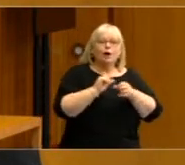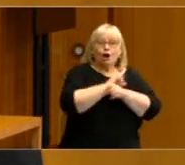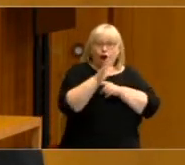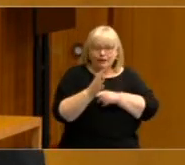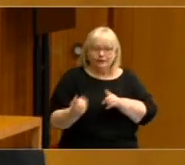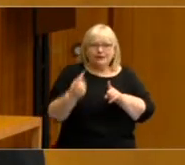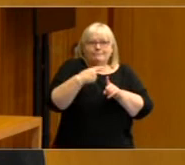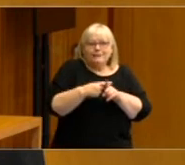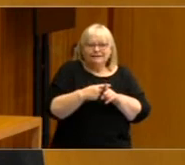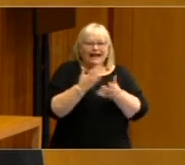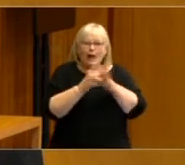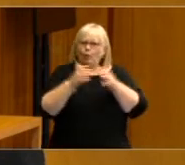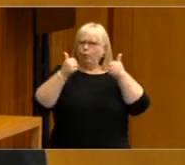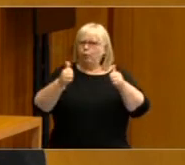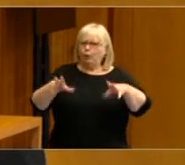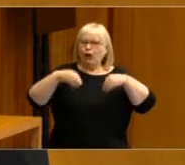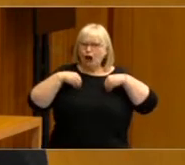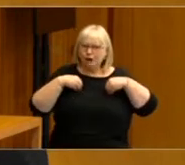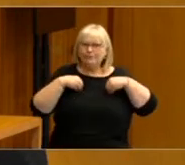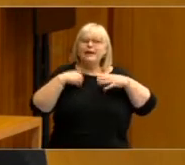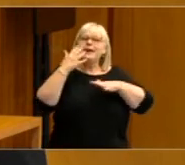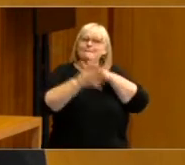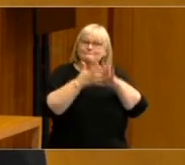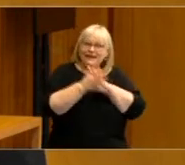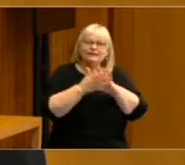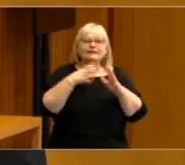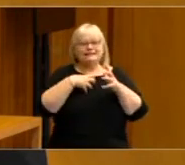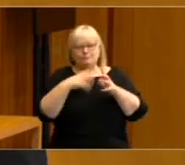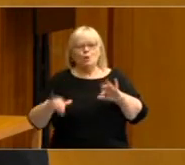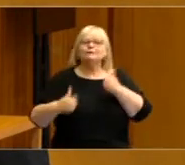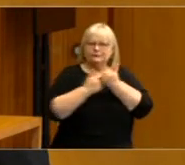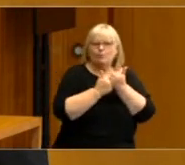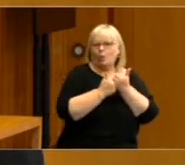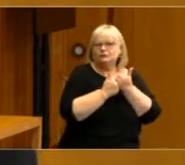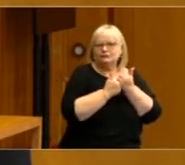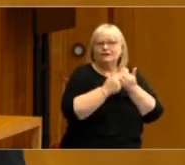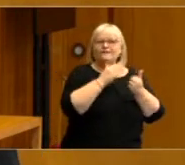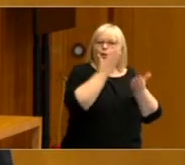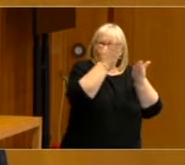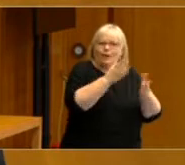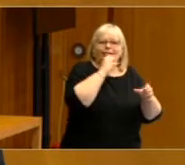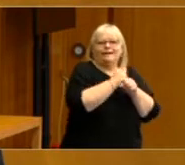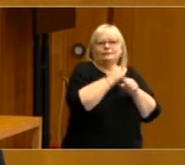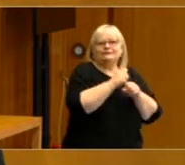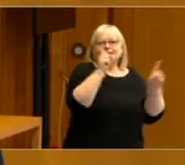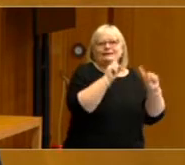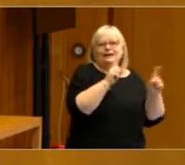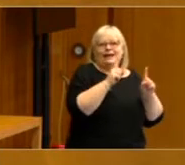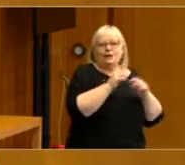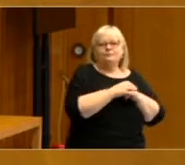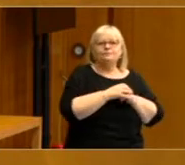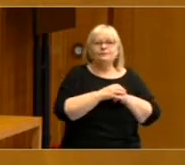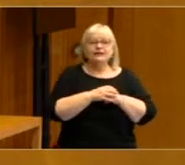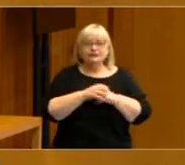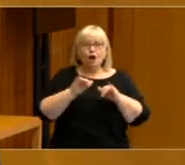in handling the crisis has ushered in a lot of support for incumbent governments. The